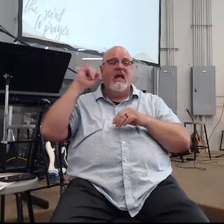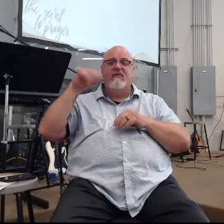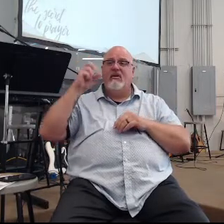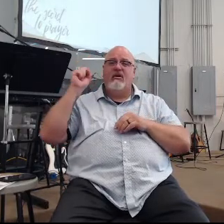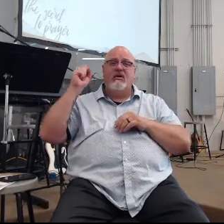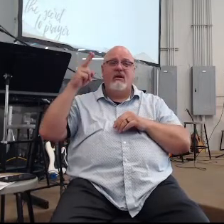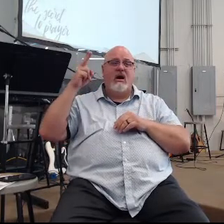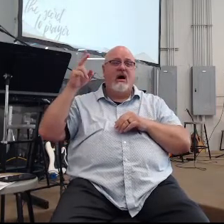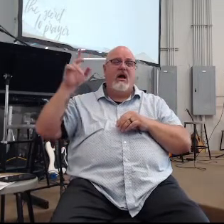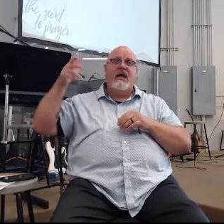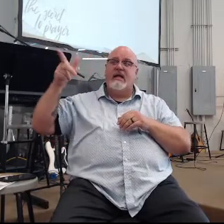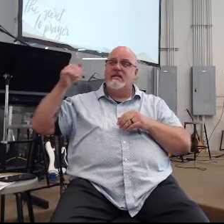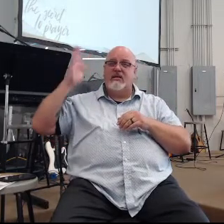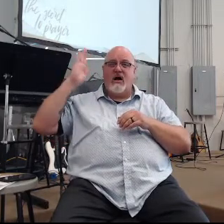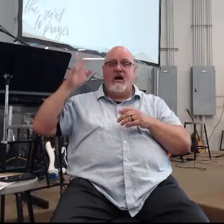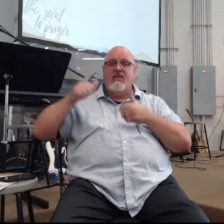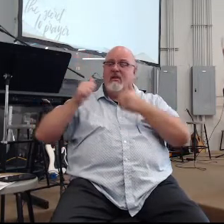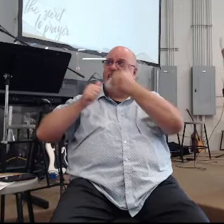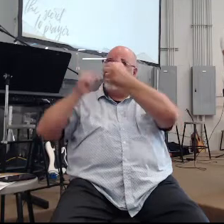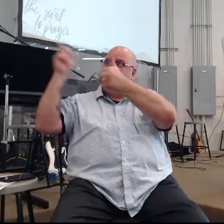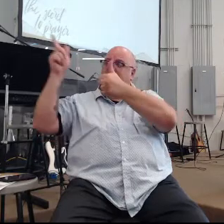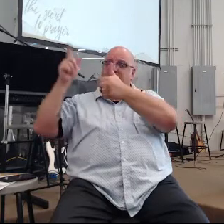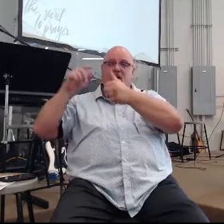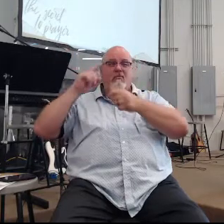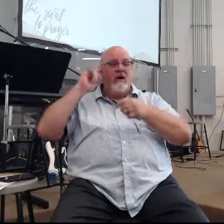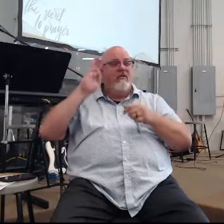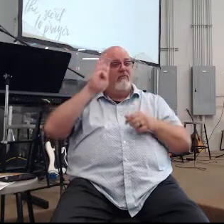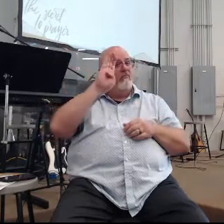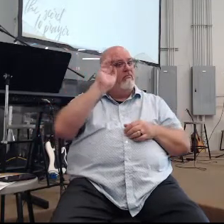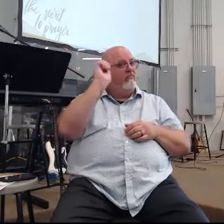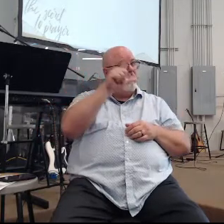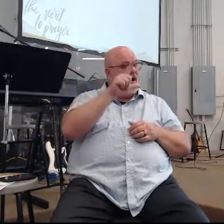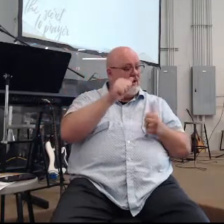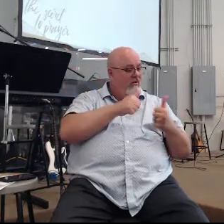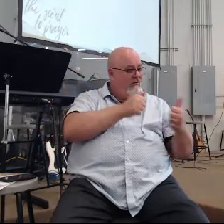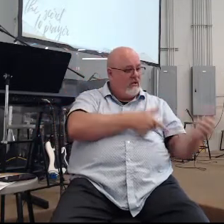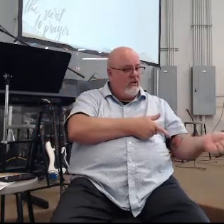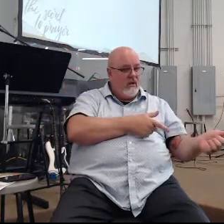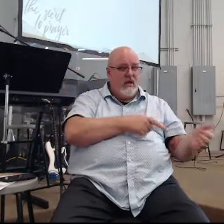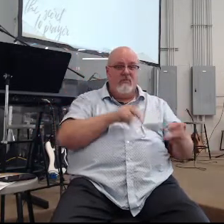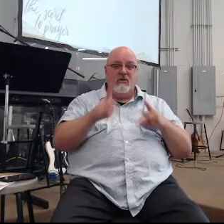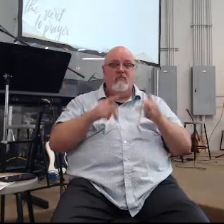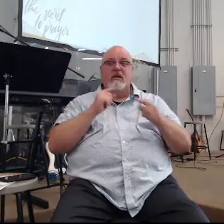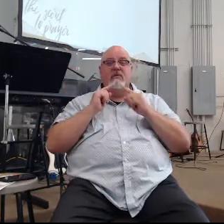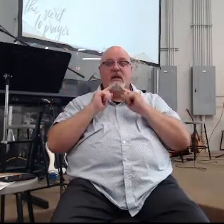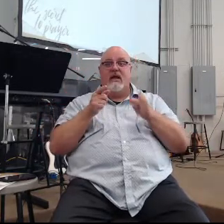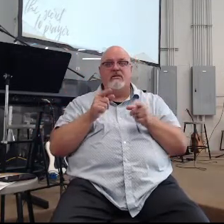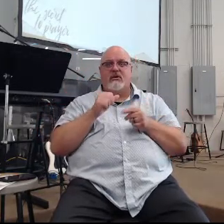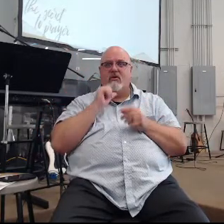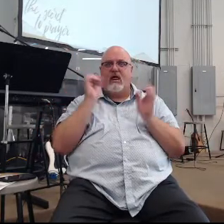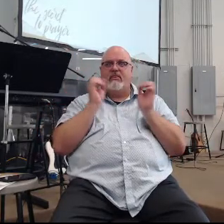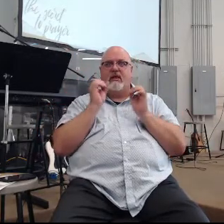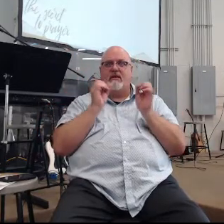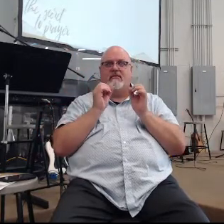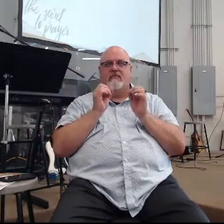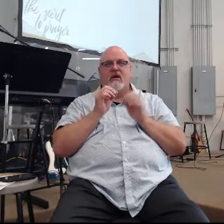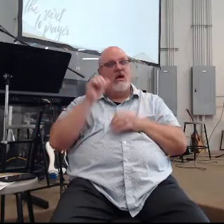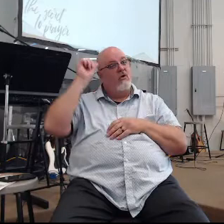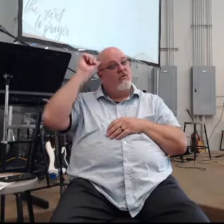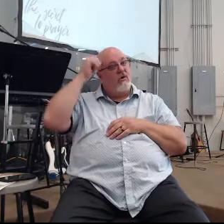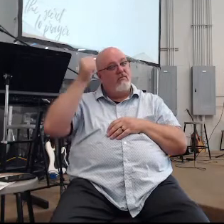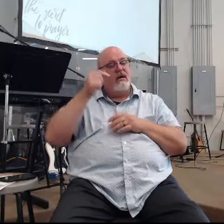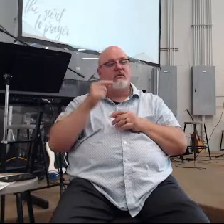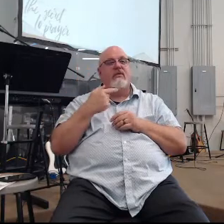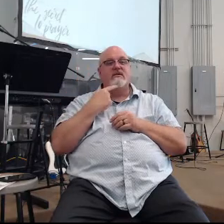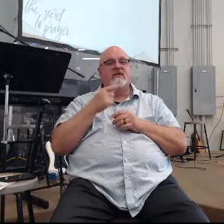follow him if Baal then follow him and the people did not answer him a word guys do you remember this is the